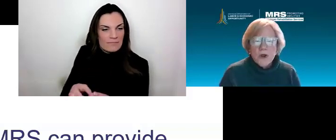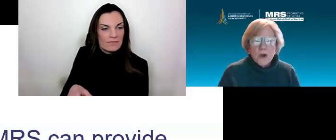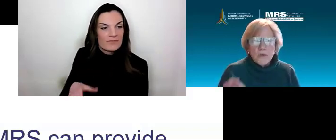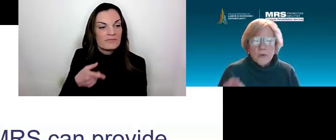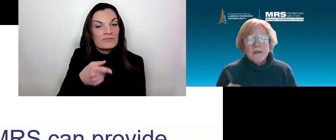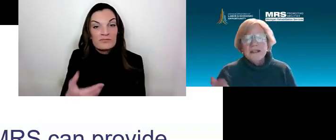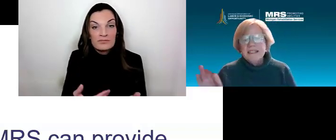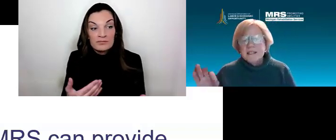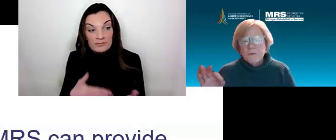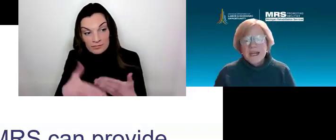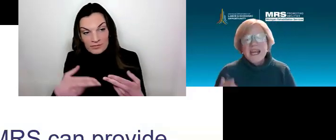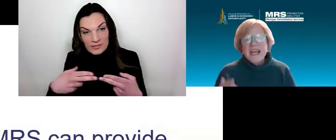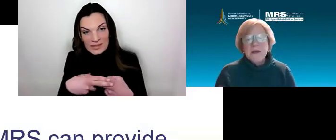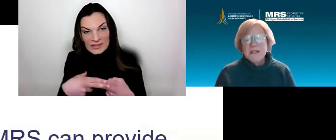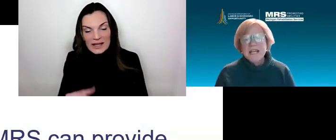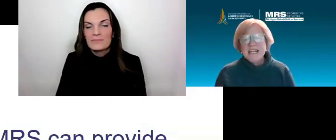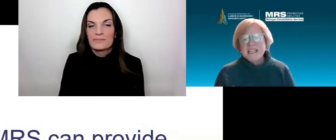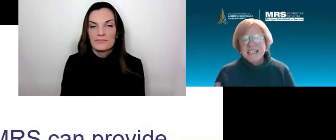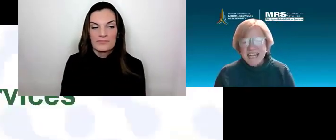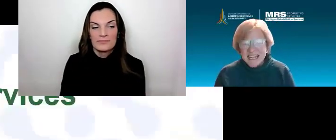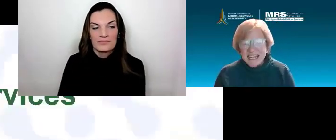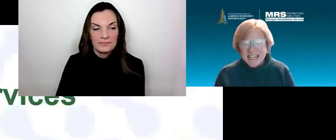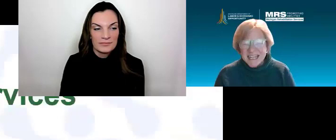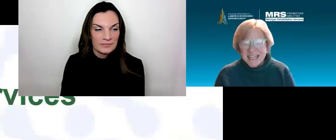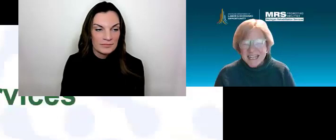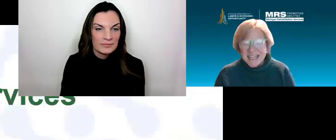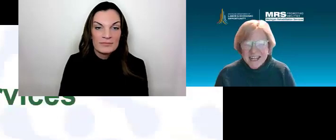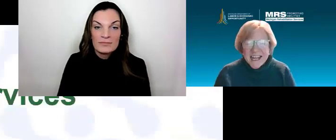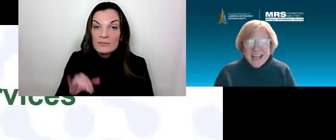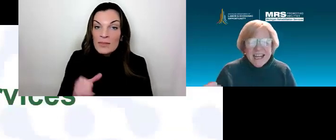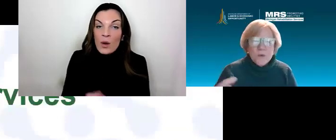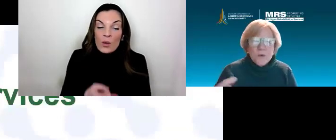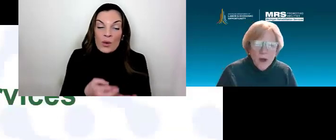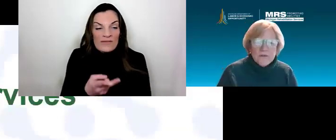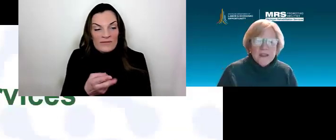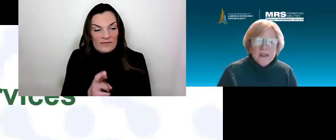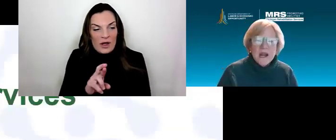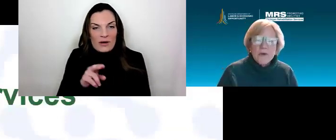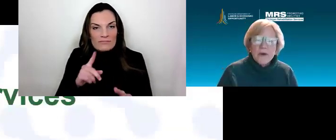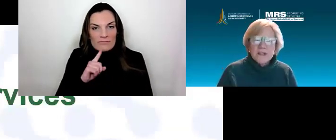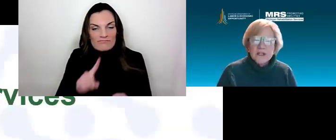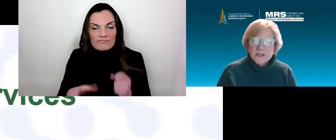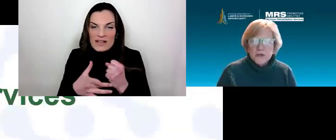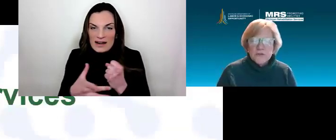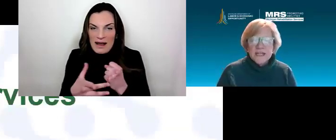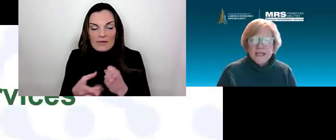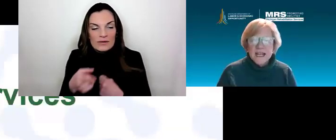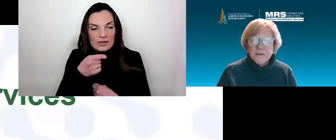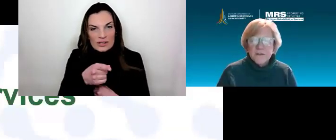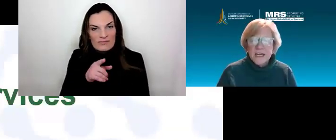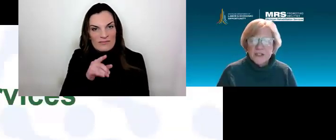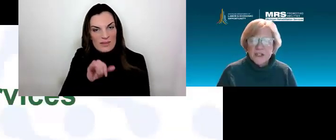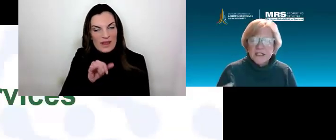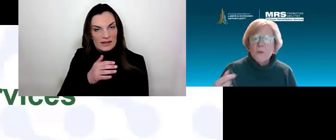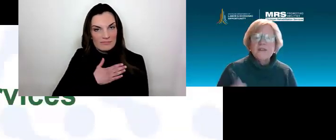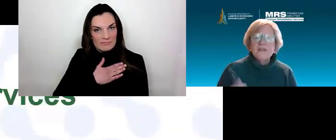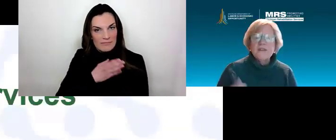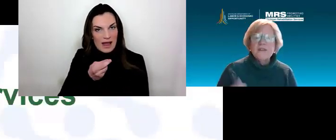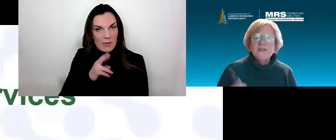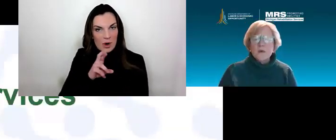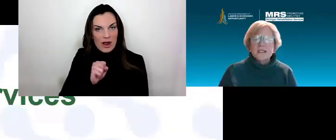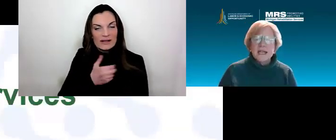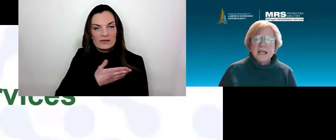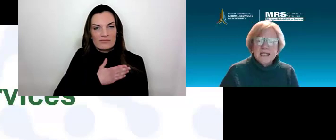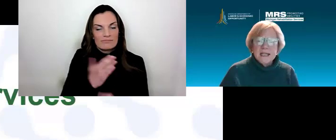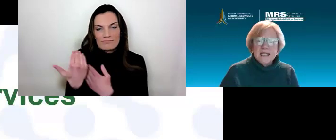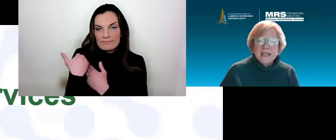So, rehabilitation technology is one of the MRS service classifications and the one